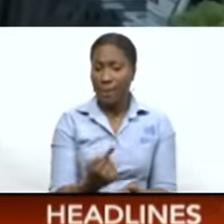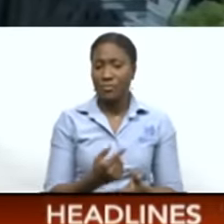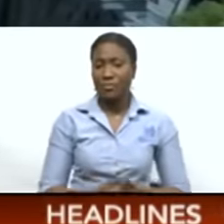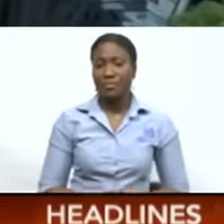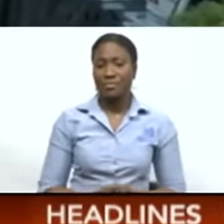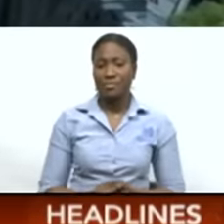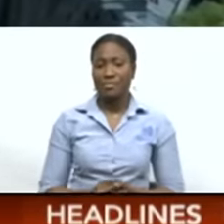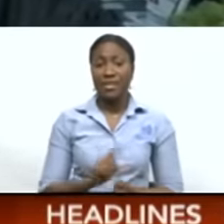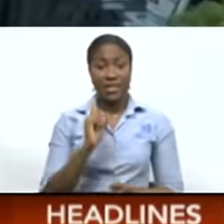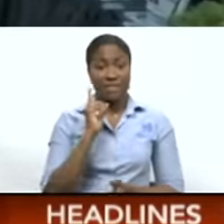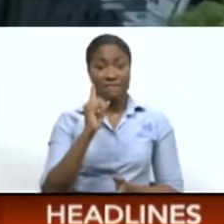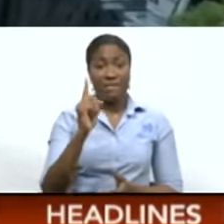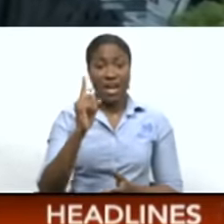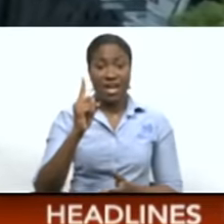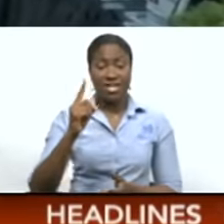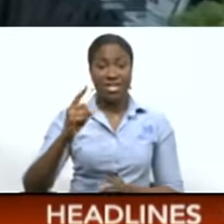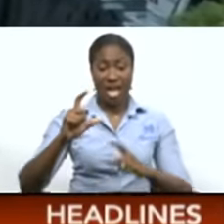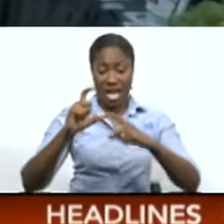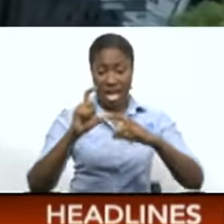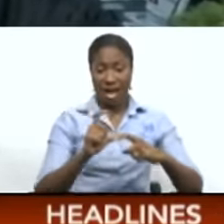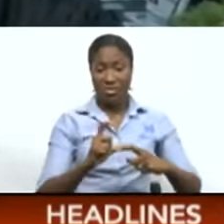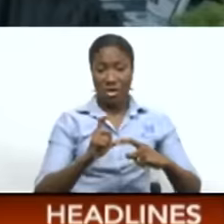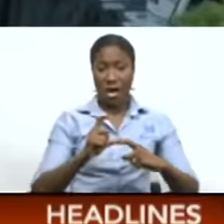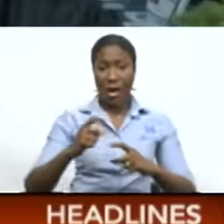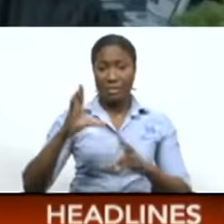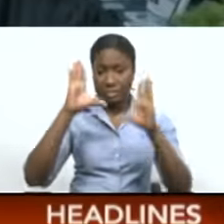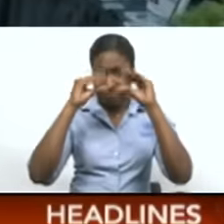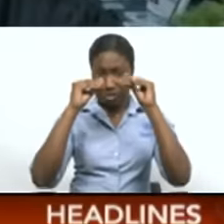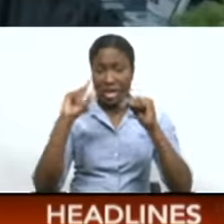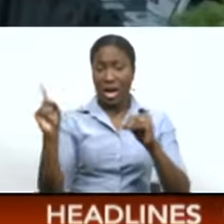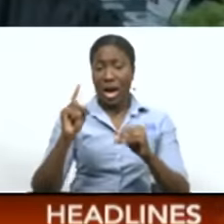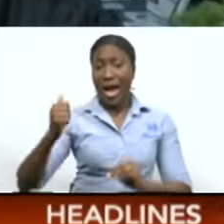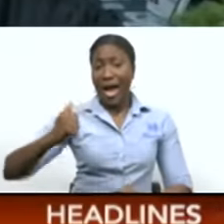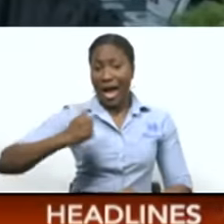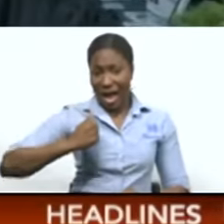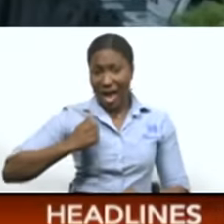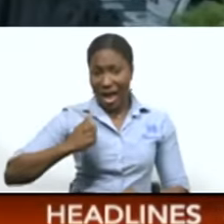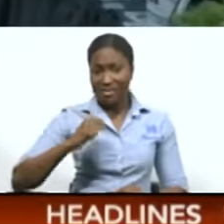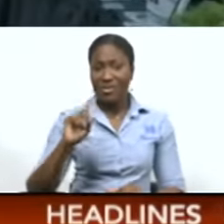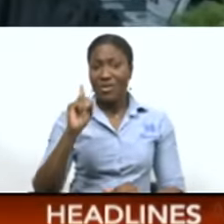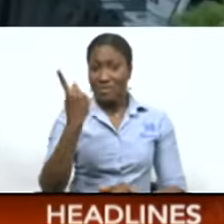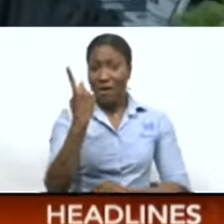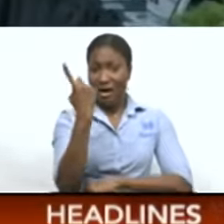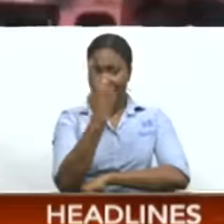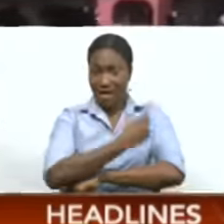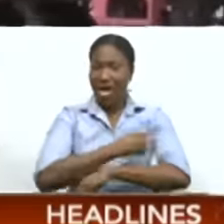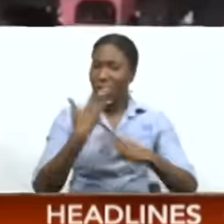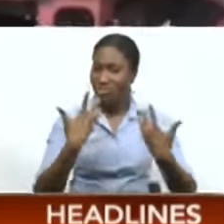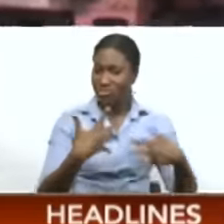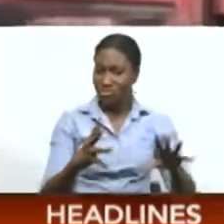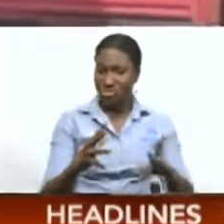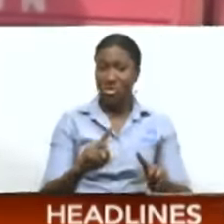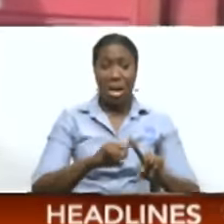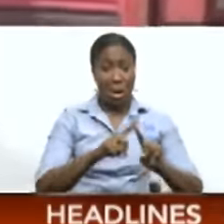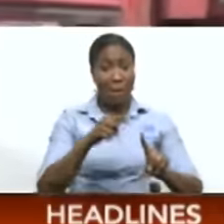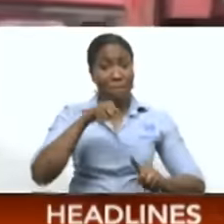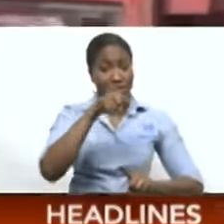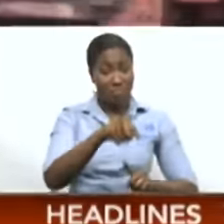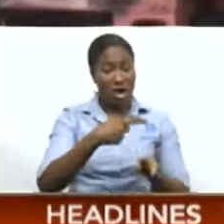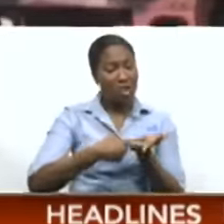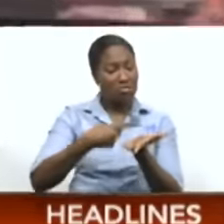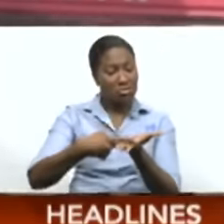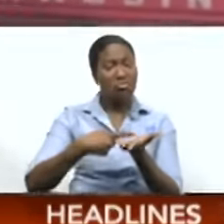on the first CARICOM Canada Summit, which brought up several regional and global matters critical to the territories. After recognizing